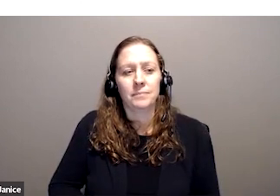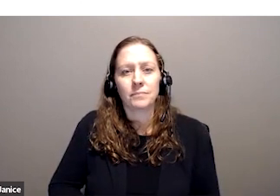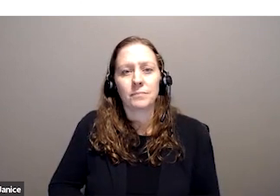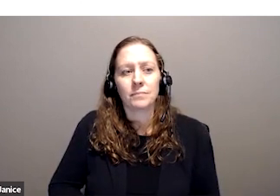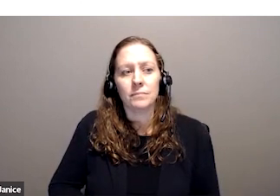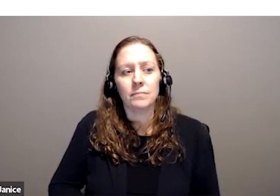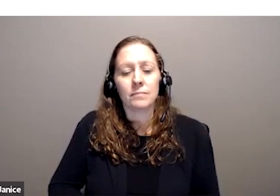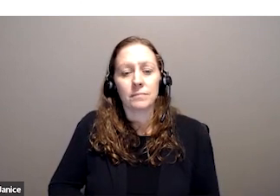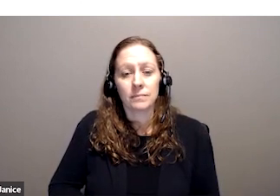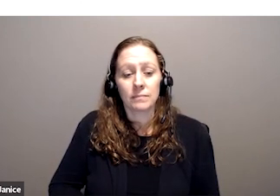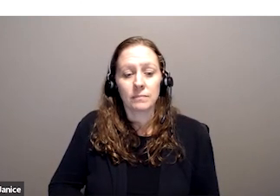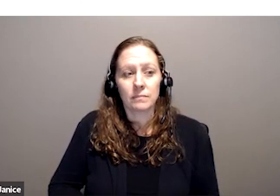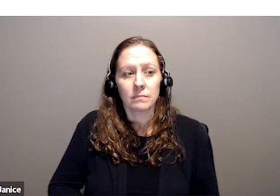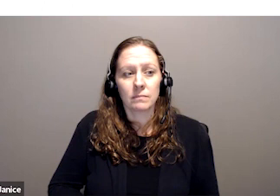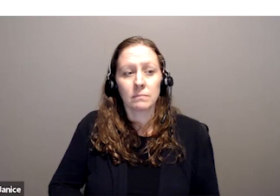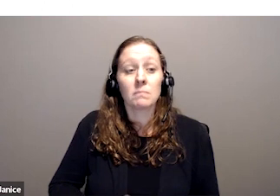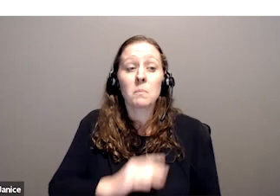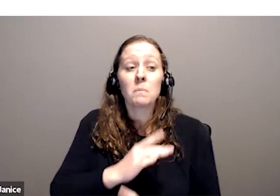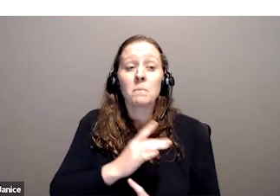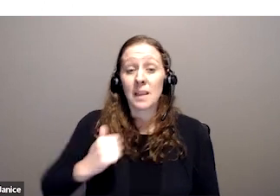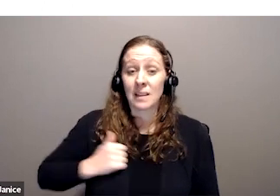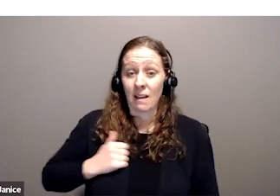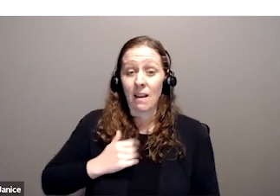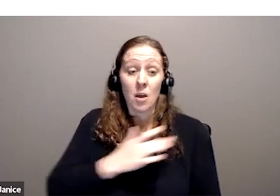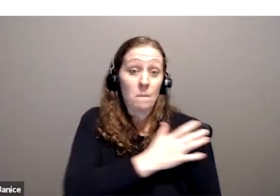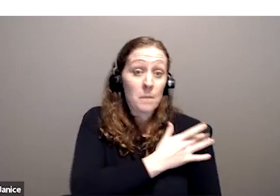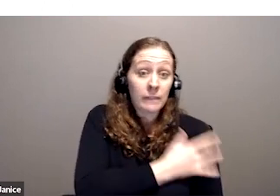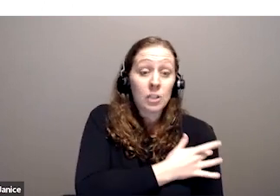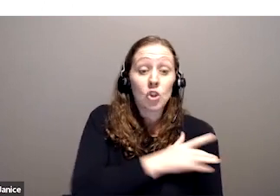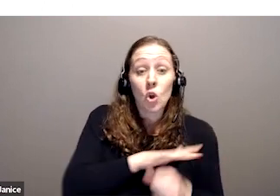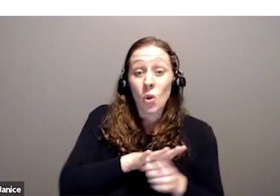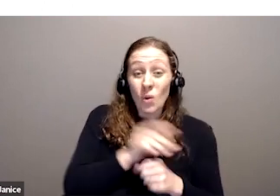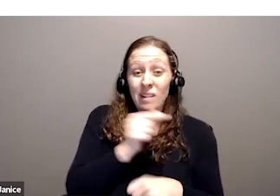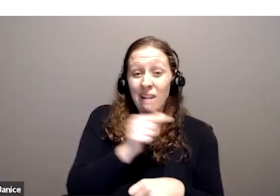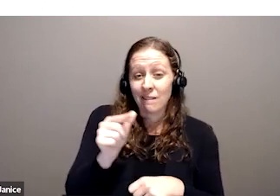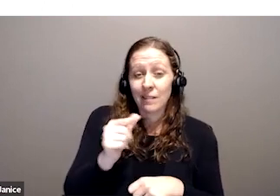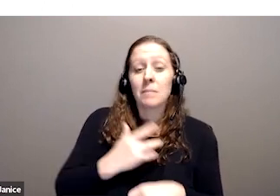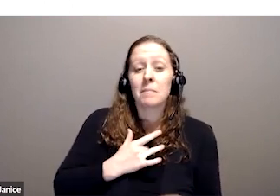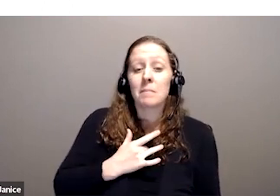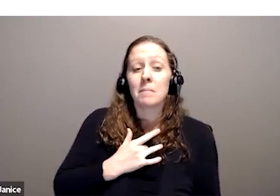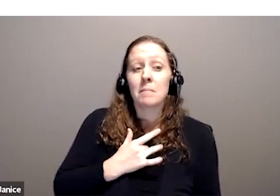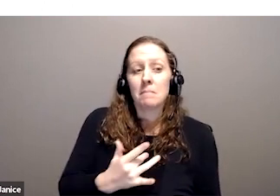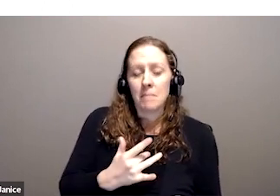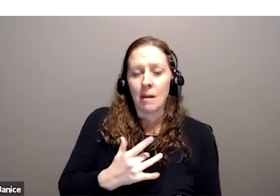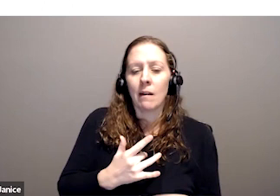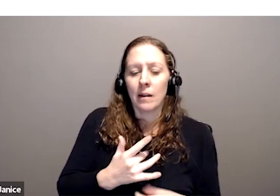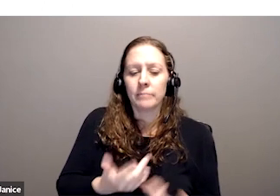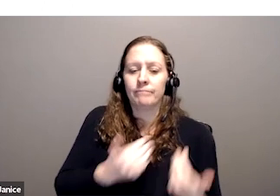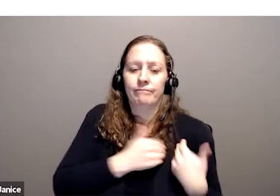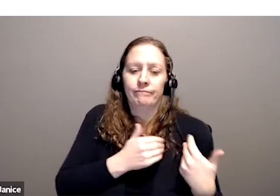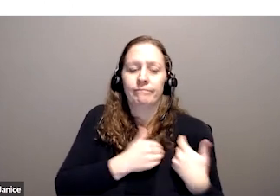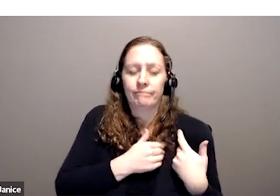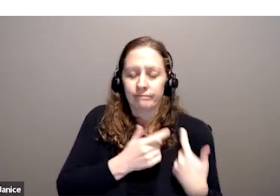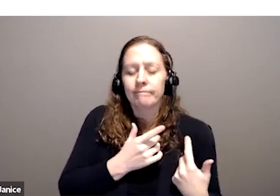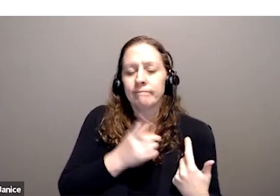Now, the provincial and local governments often dominate the support for people with disabilities, much